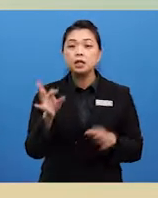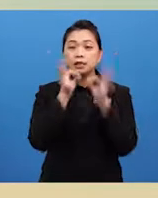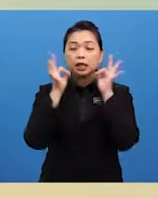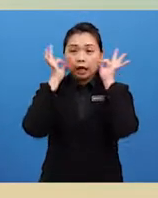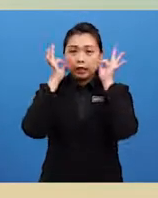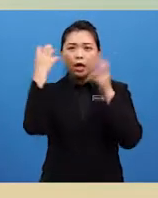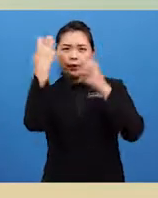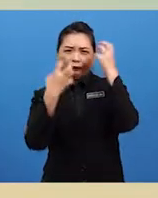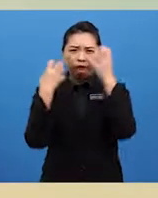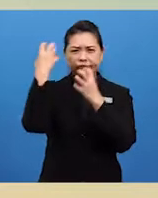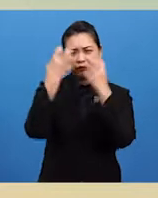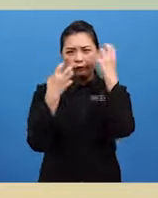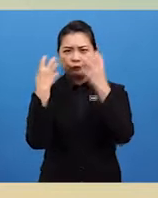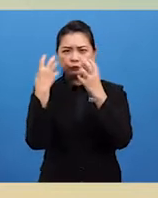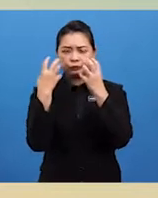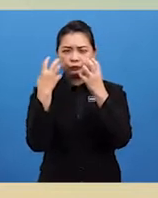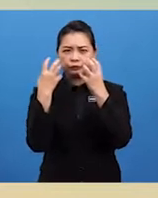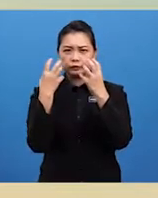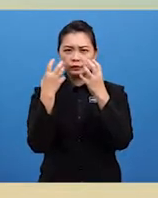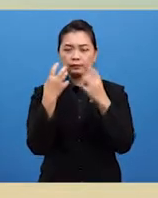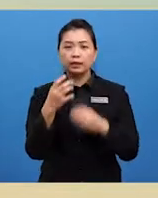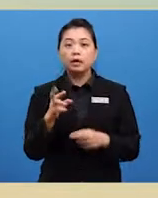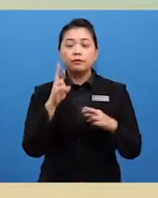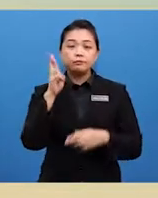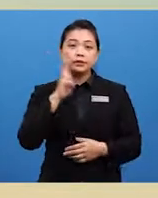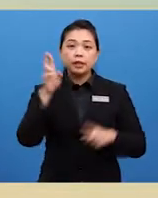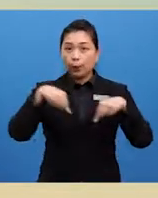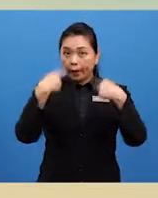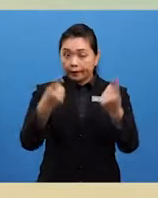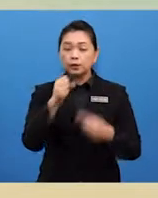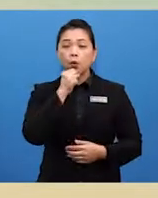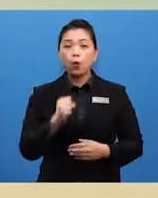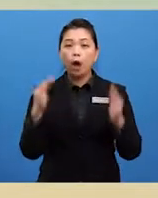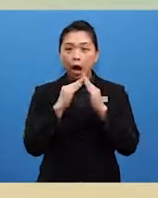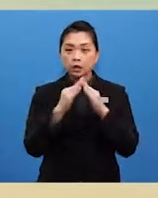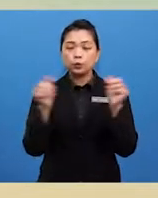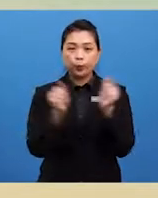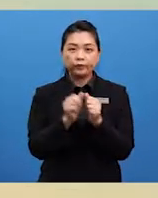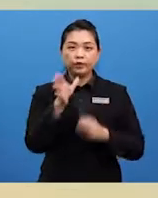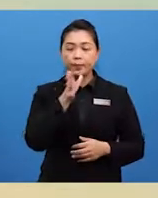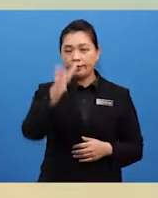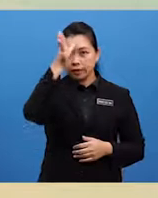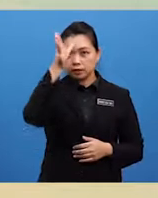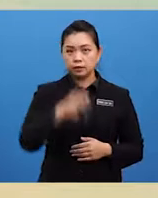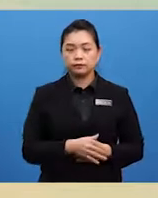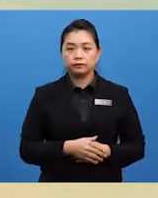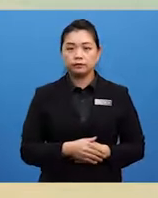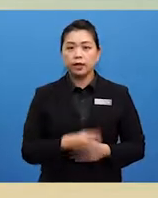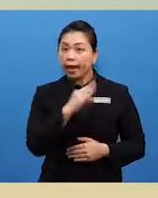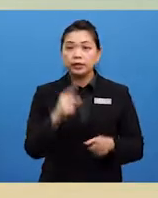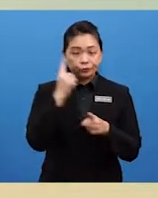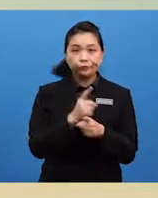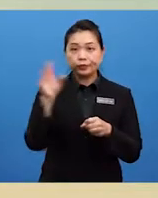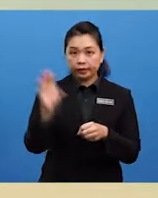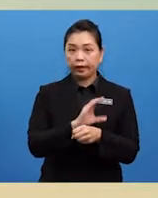Confused and curious, Rita went back to her old house with her parents. And true enough,